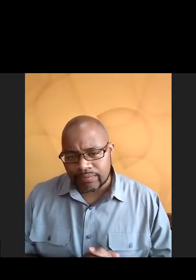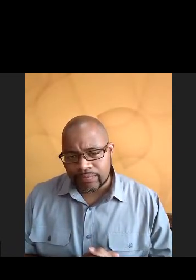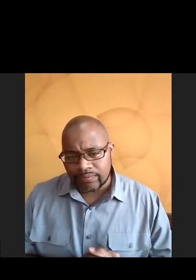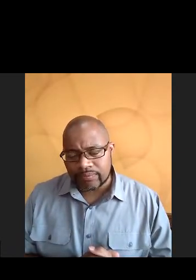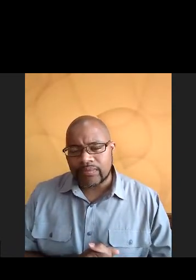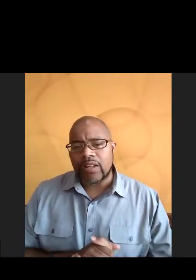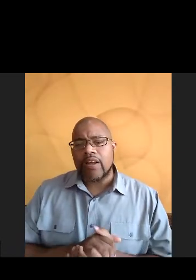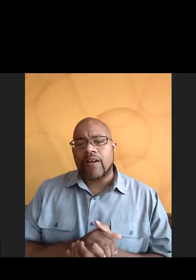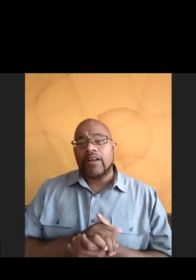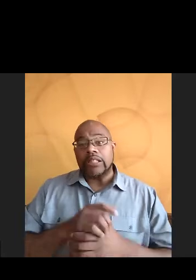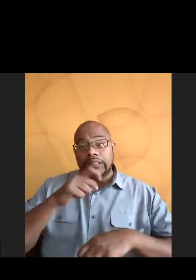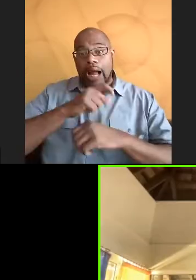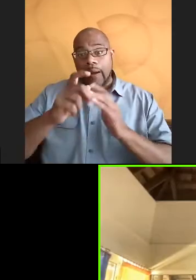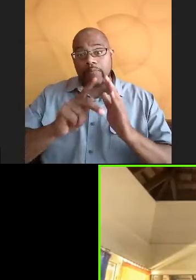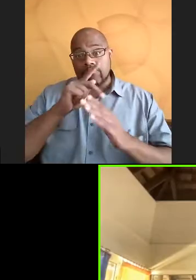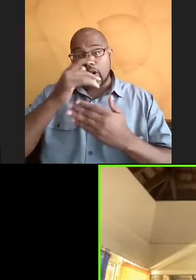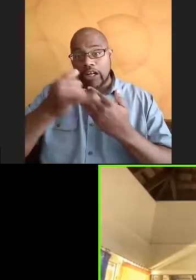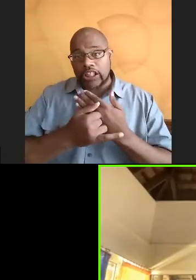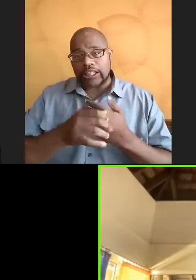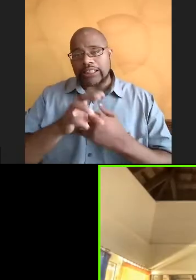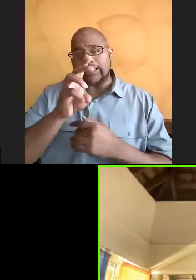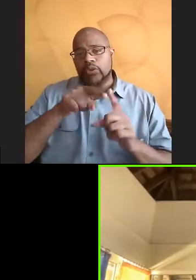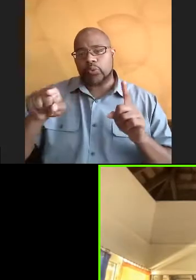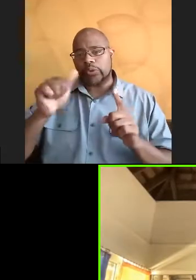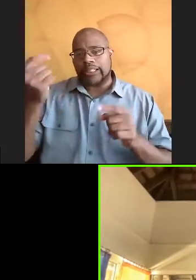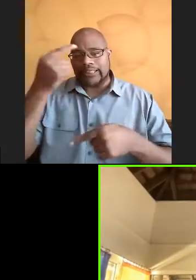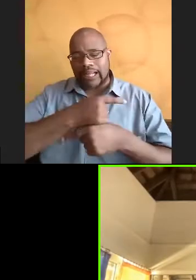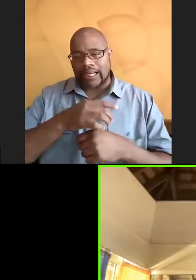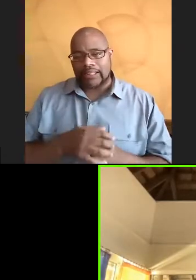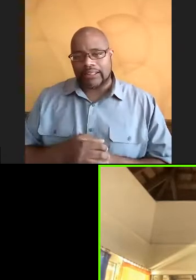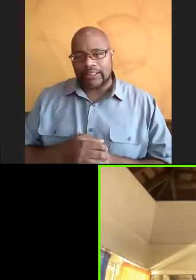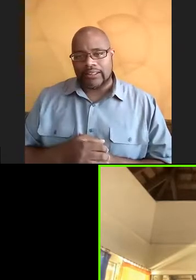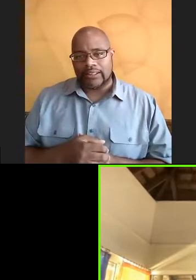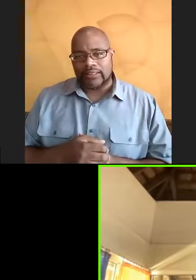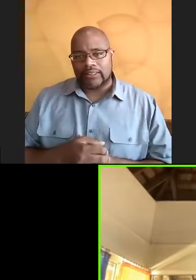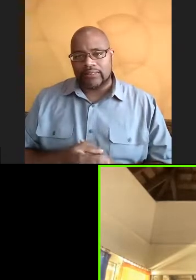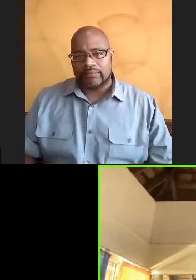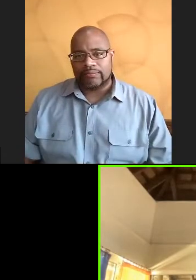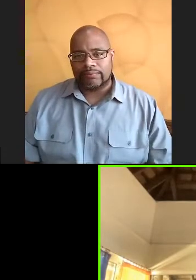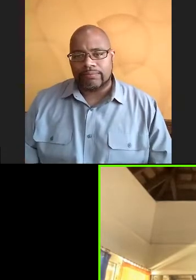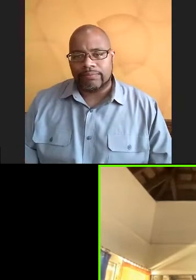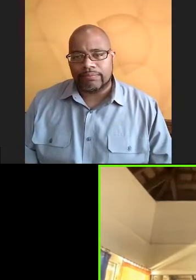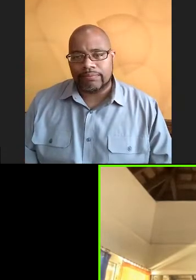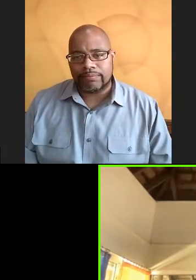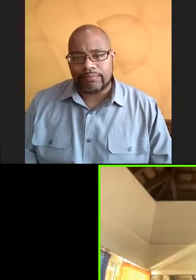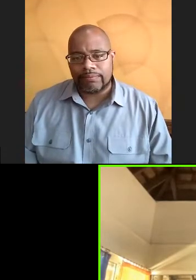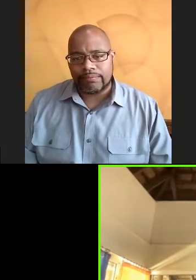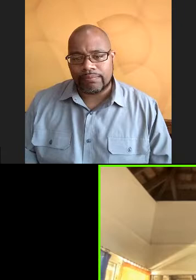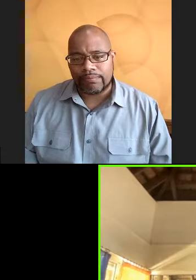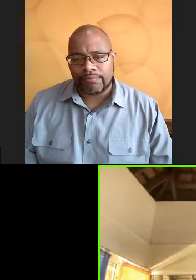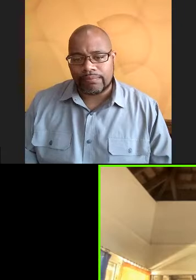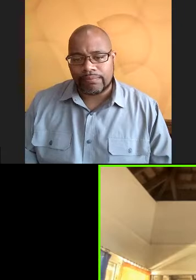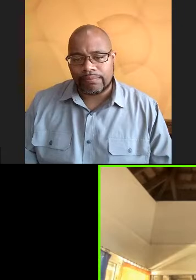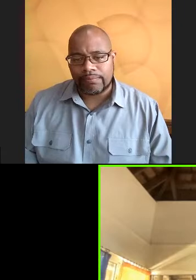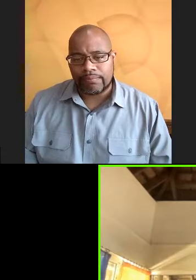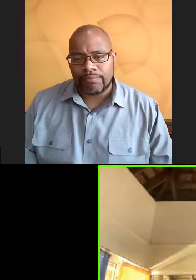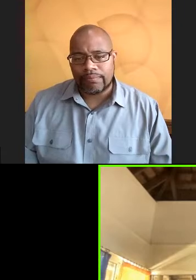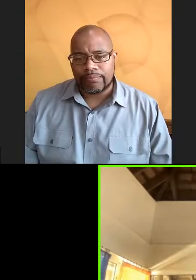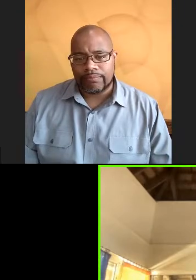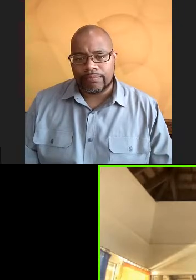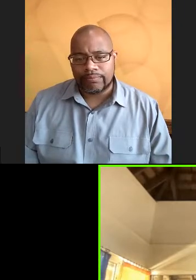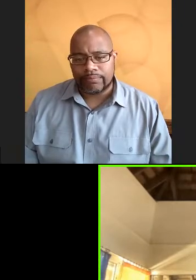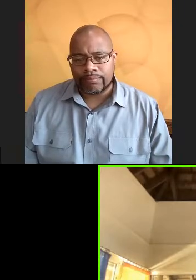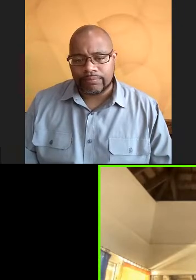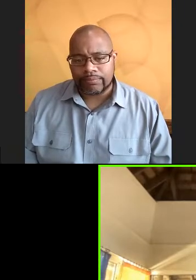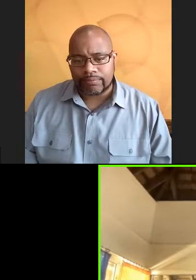Um, yeah, that's kind of an opportunity that you can have. Um, also groups that are more